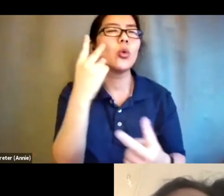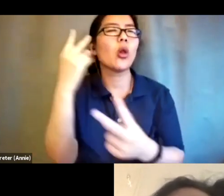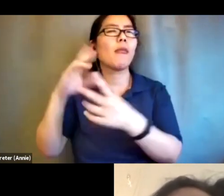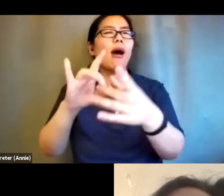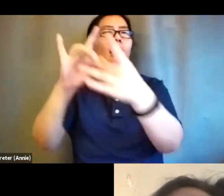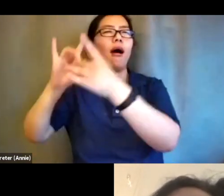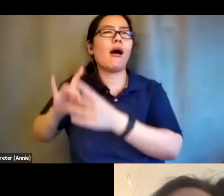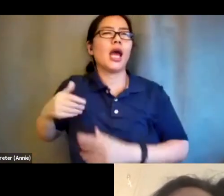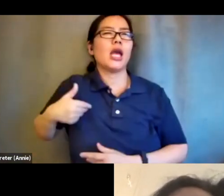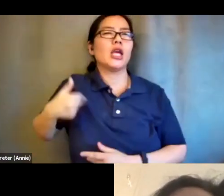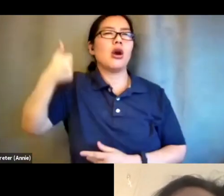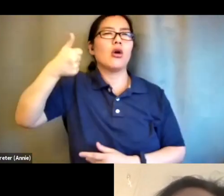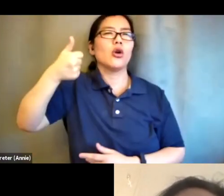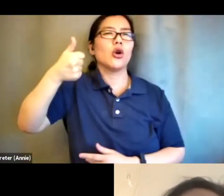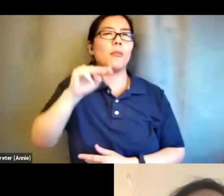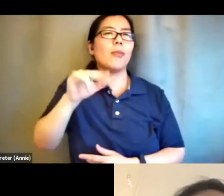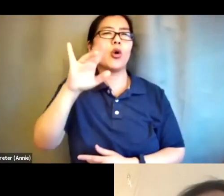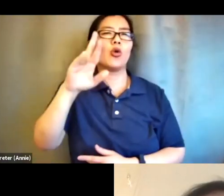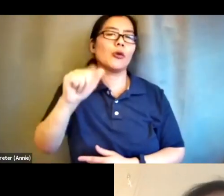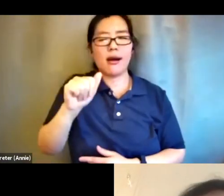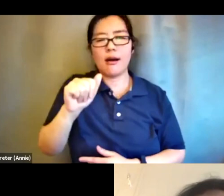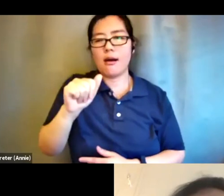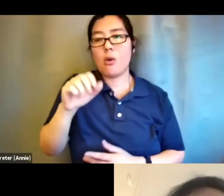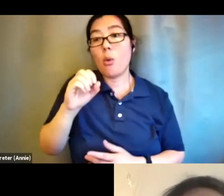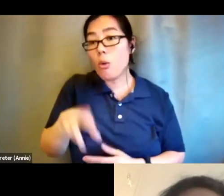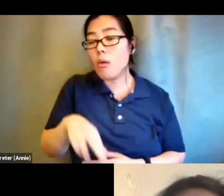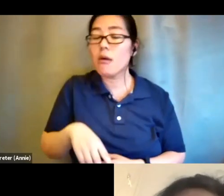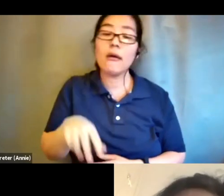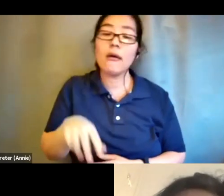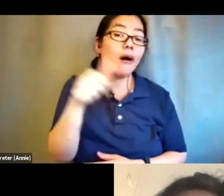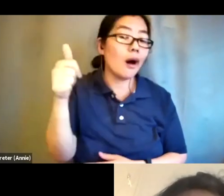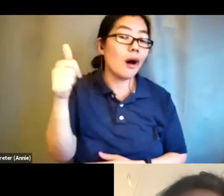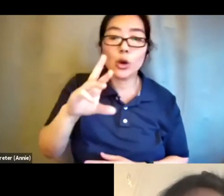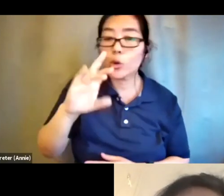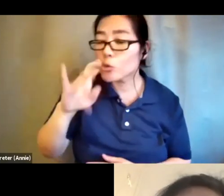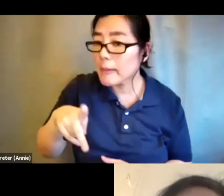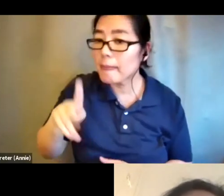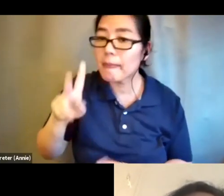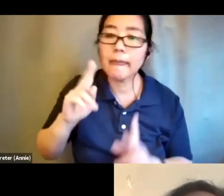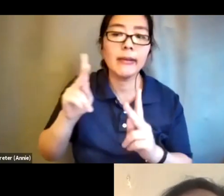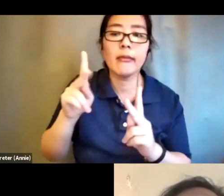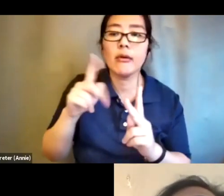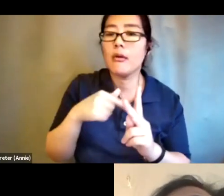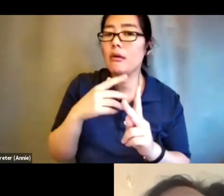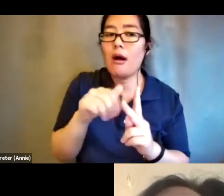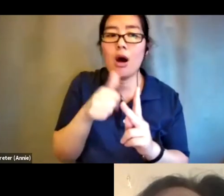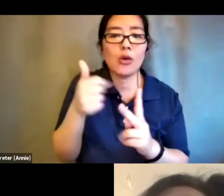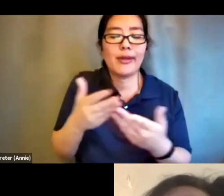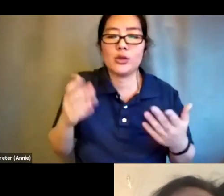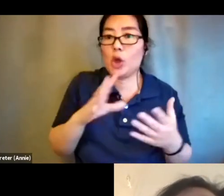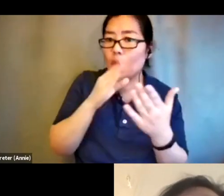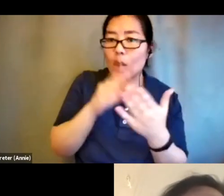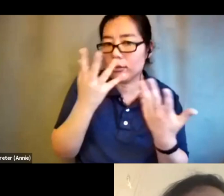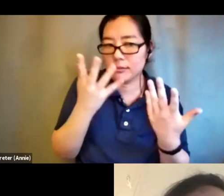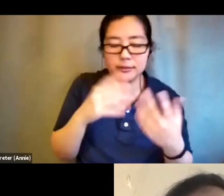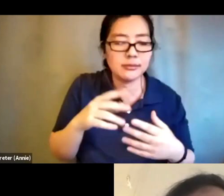about sex and love are there any differences between them for you oh my gosh uh first of all thank you thank you so